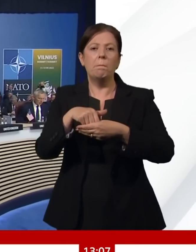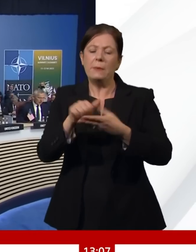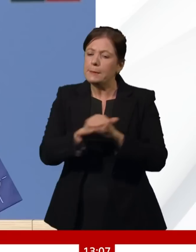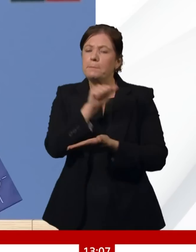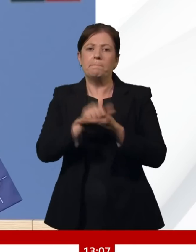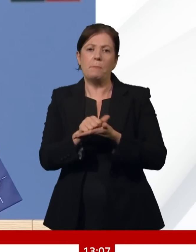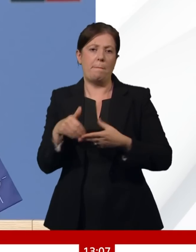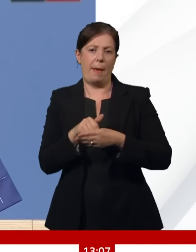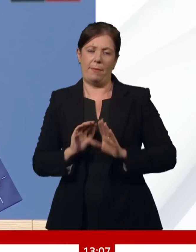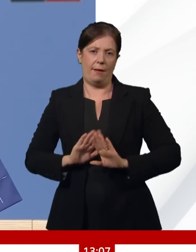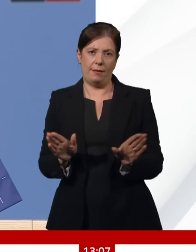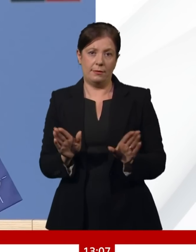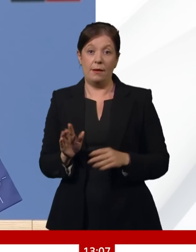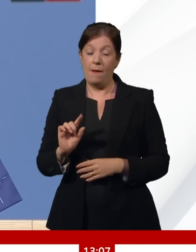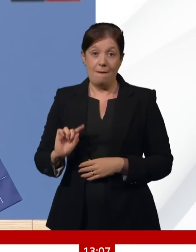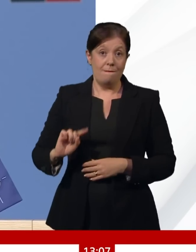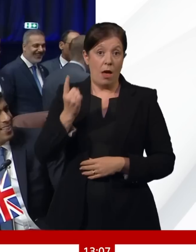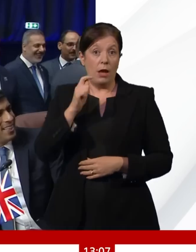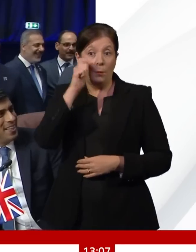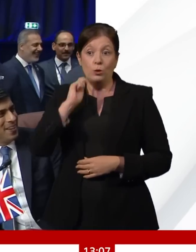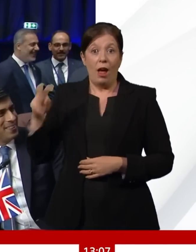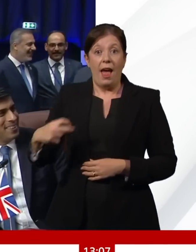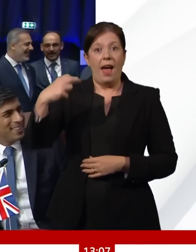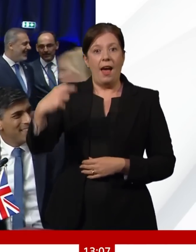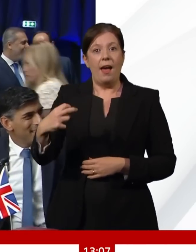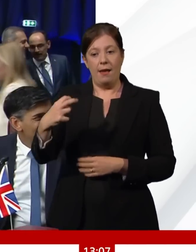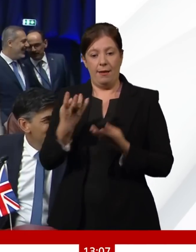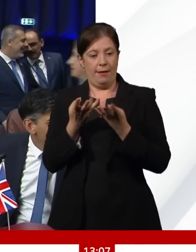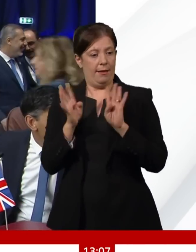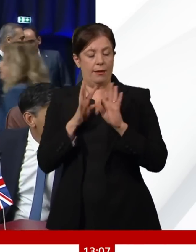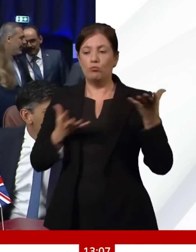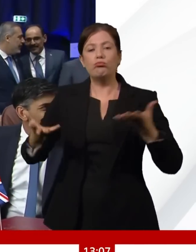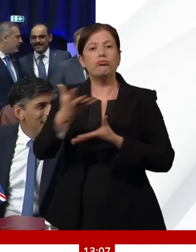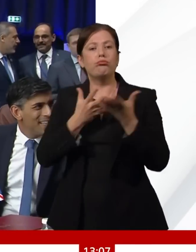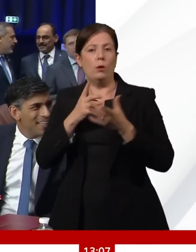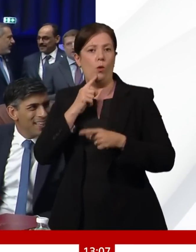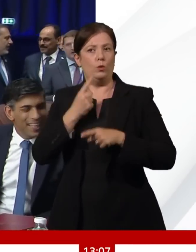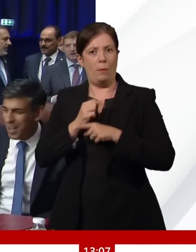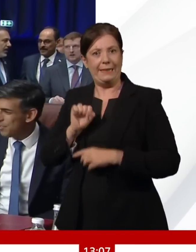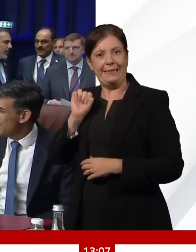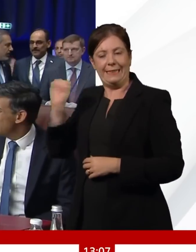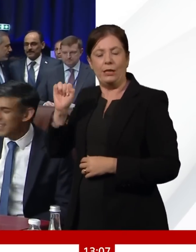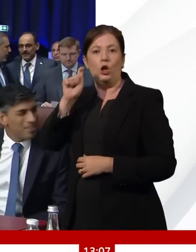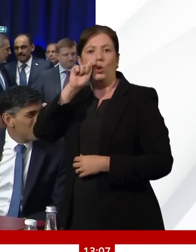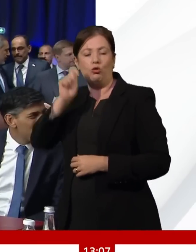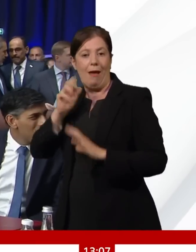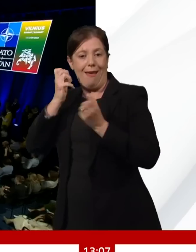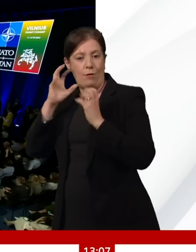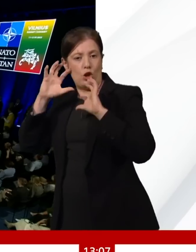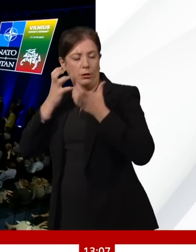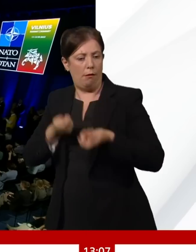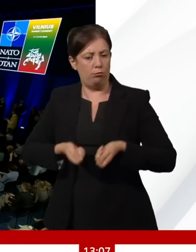a seat at the table for the first time as a member of a new council where he can raise concerns as an equal partner.